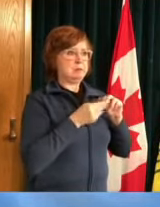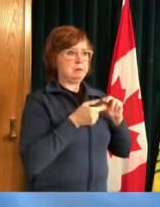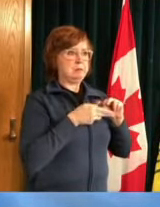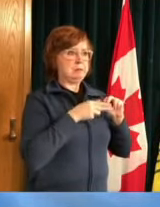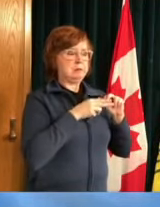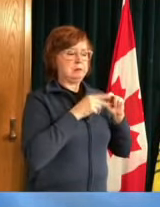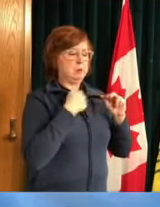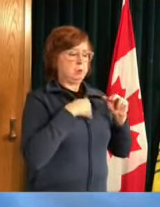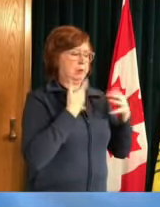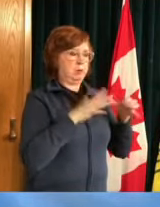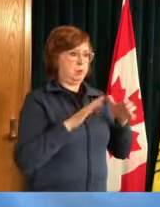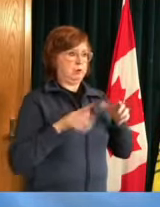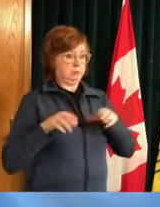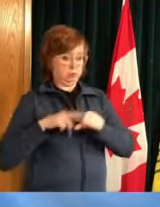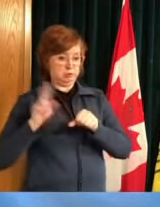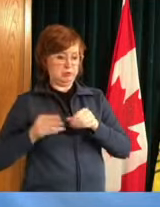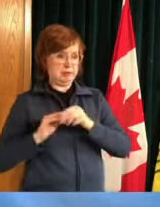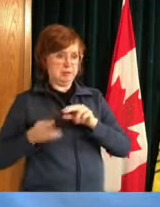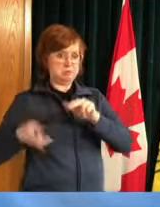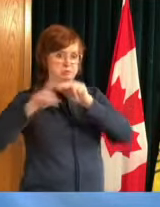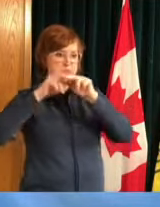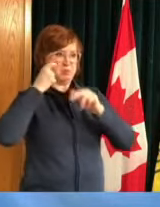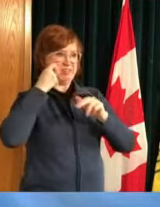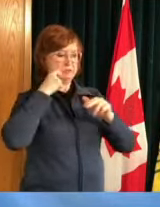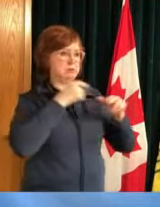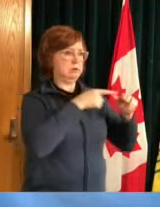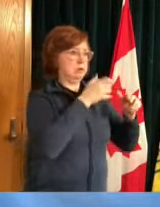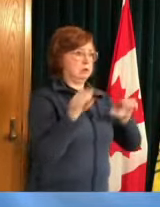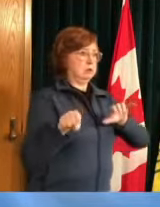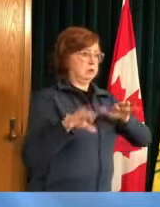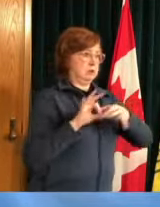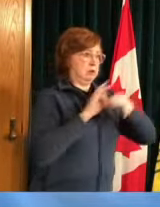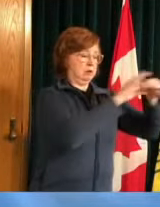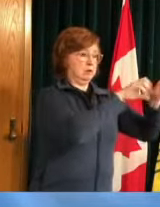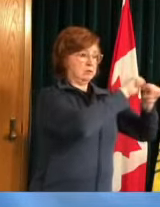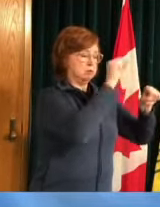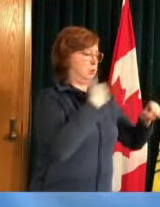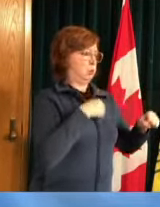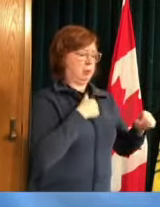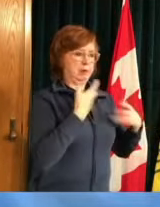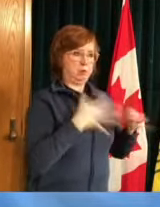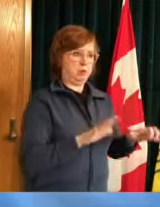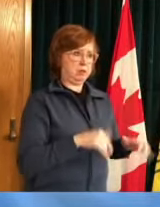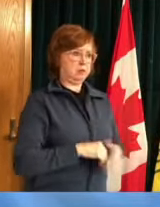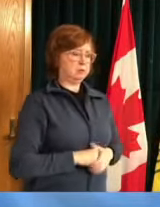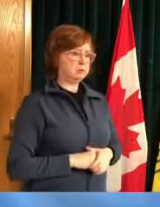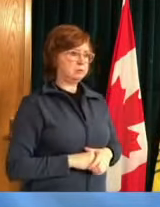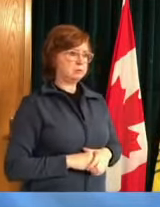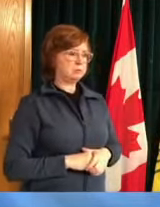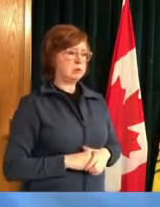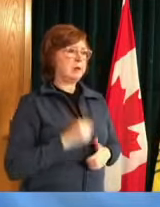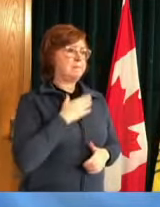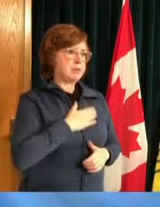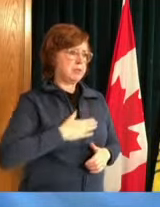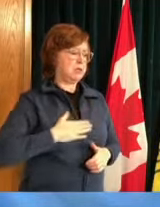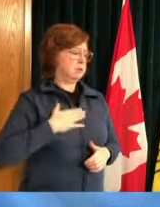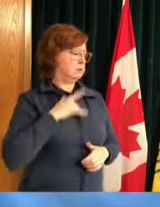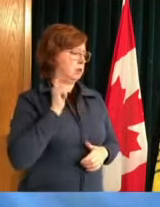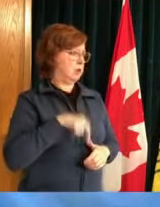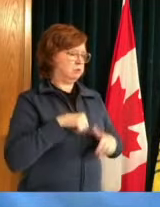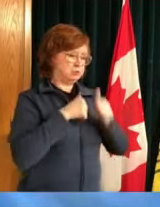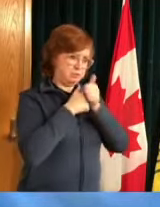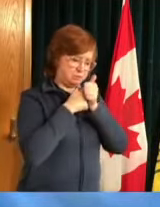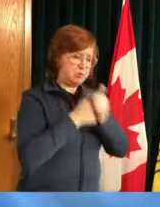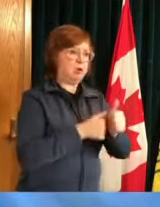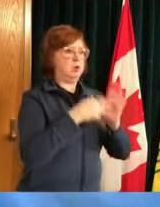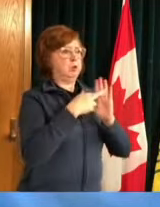measures it seems to be working but again you know everyone needs to diligently follow all the guidelines uh you know one